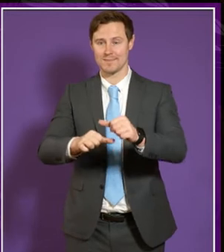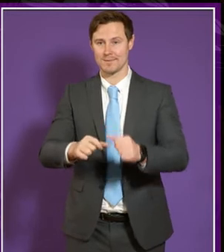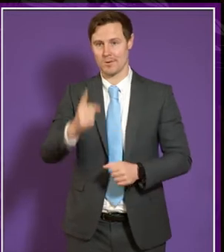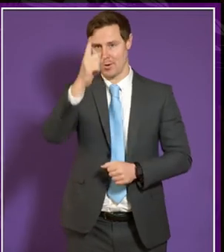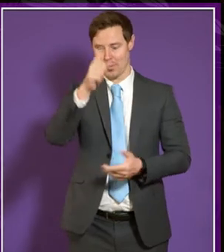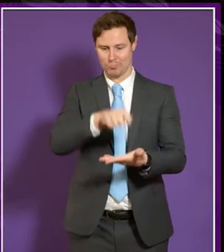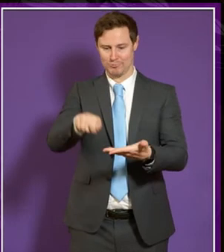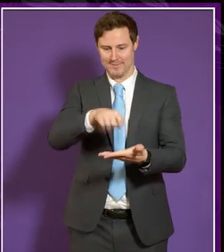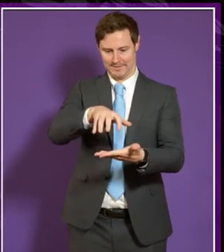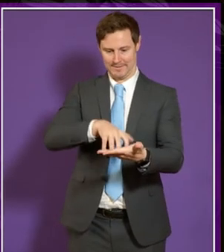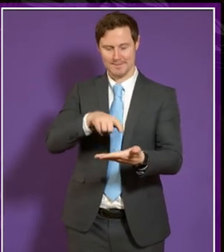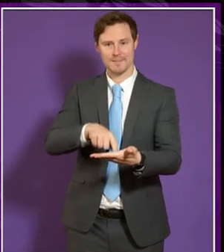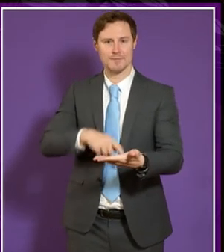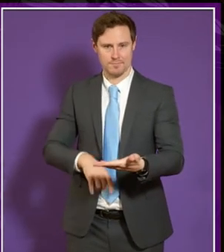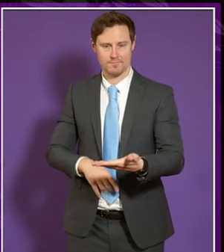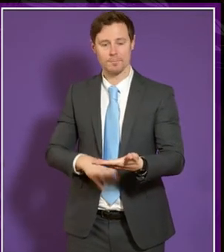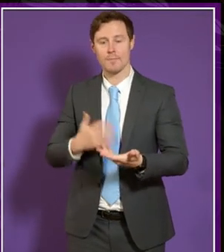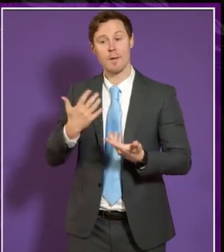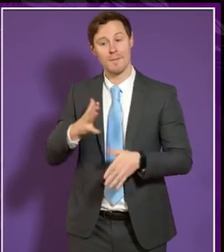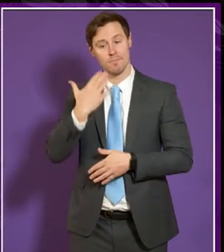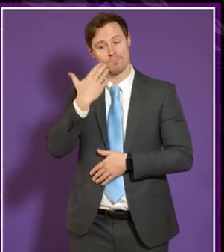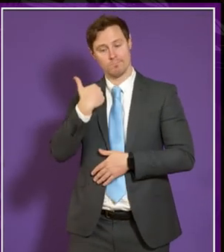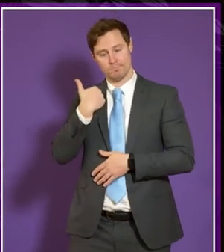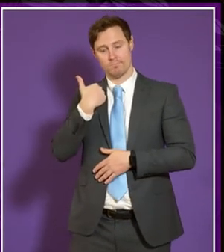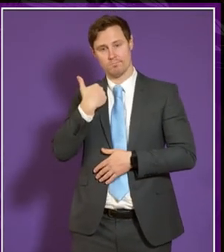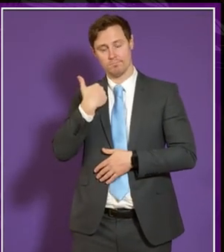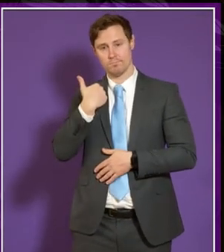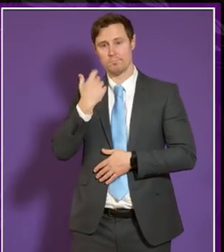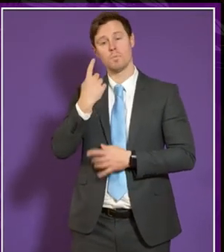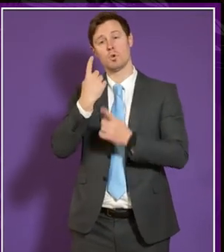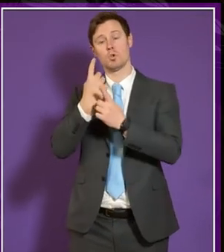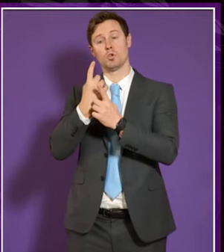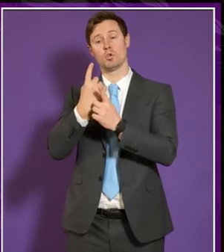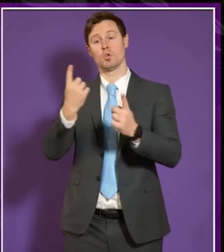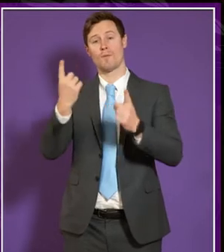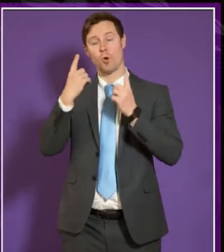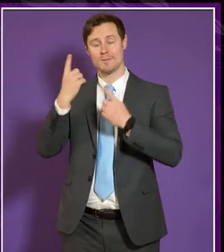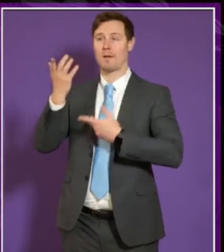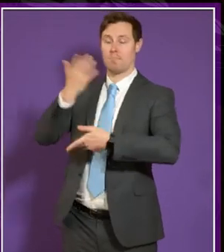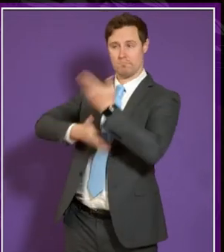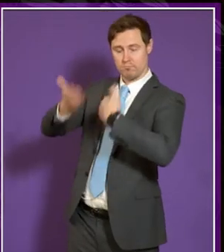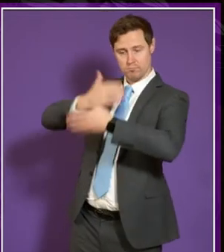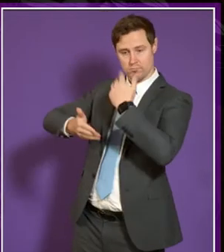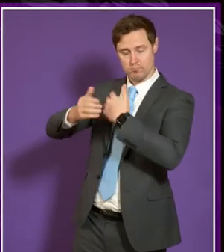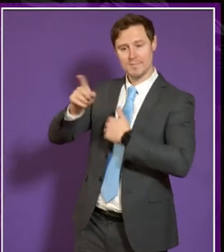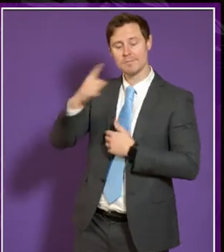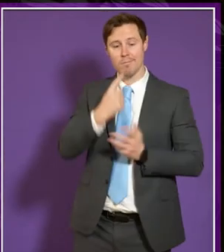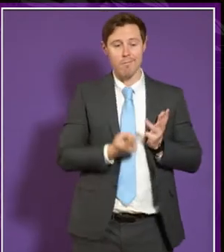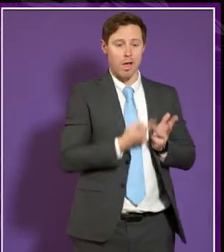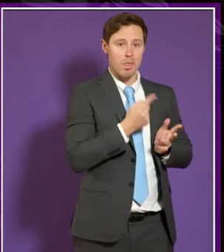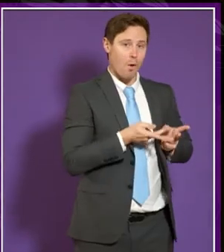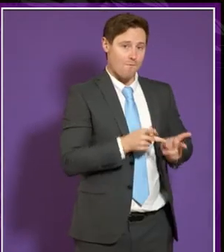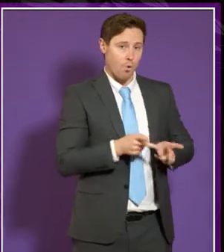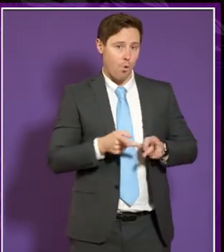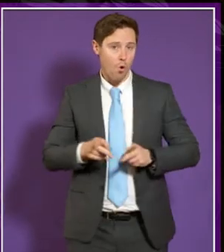format and we heard evidence from one university that said them alternative formats would be